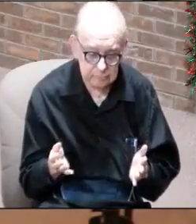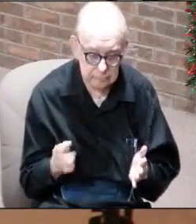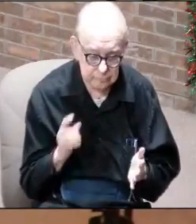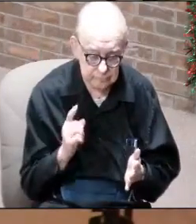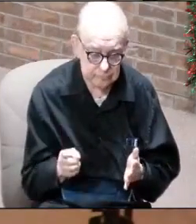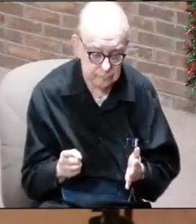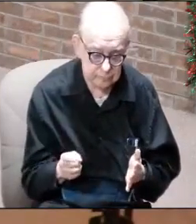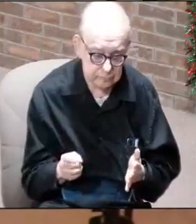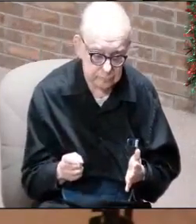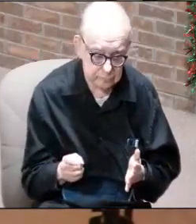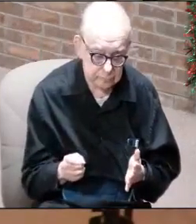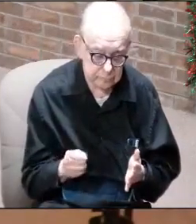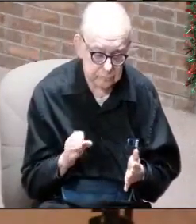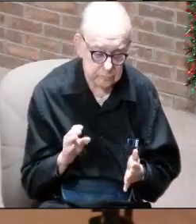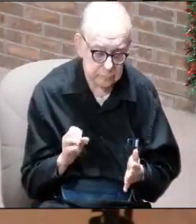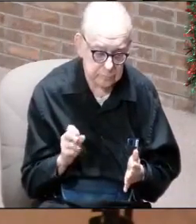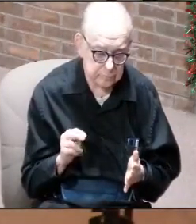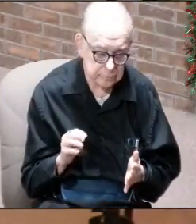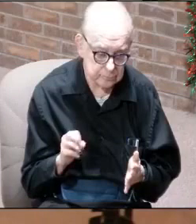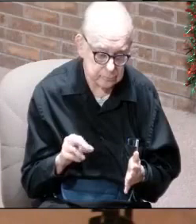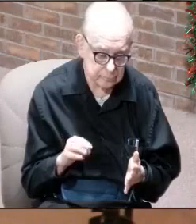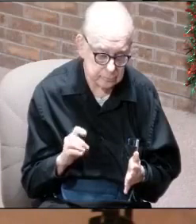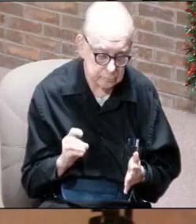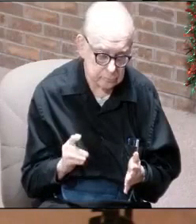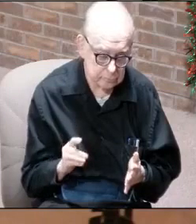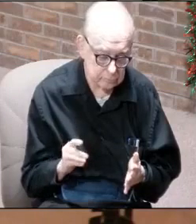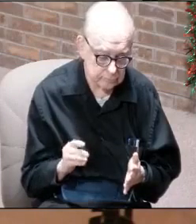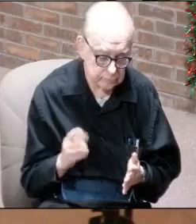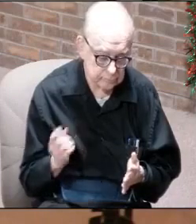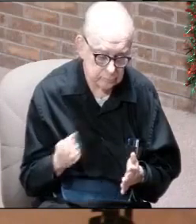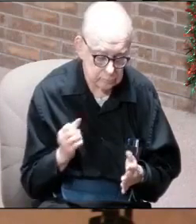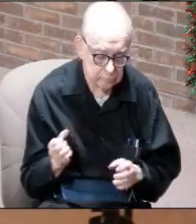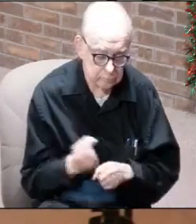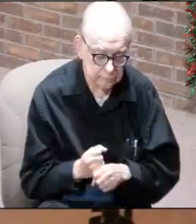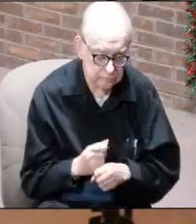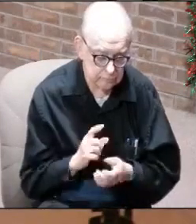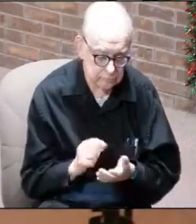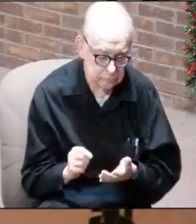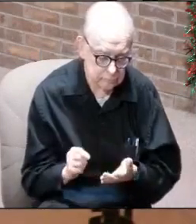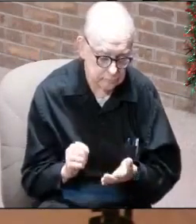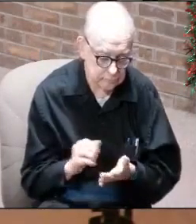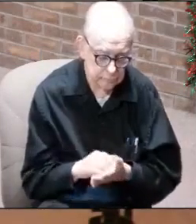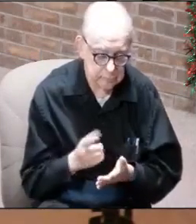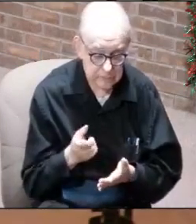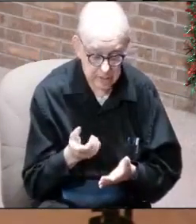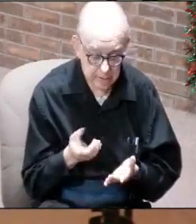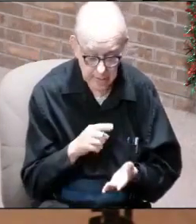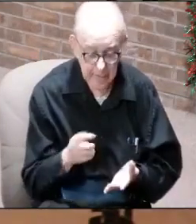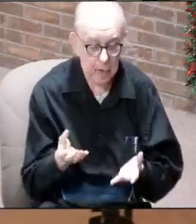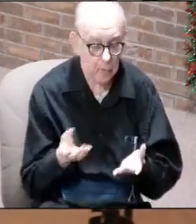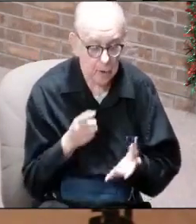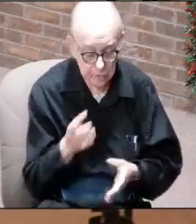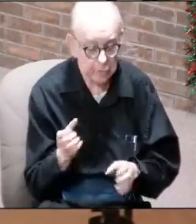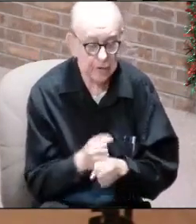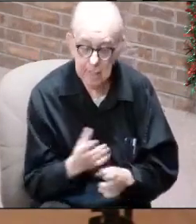you were censored. You could only get the news that they wanted you to get.